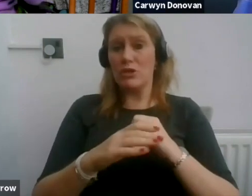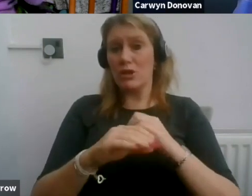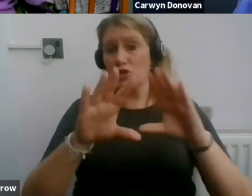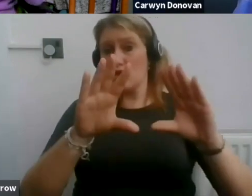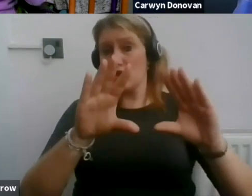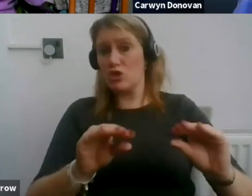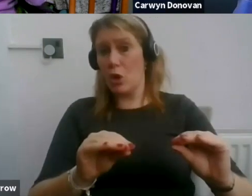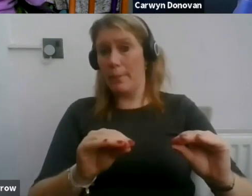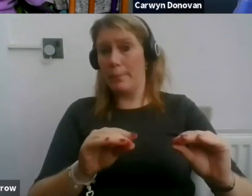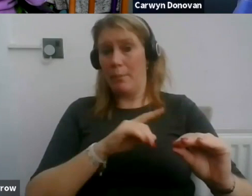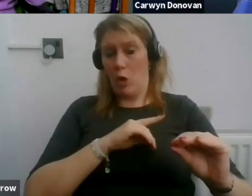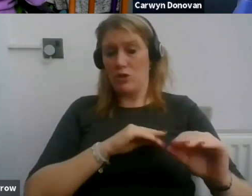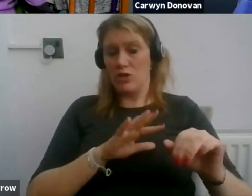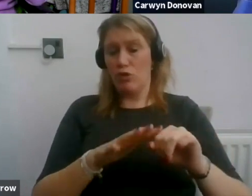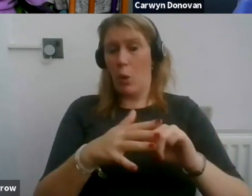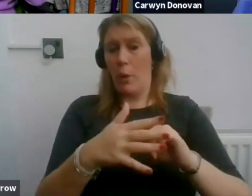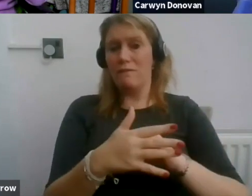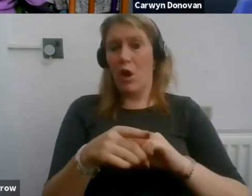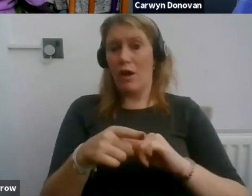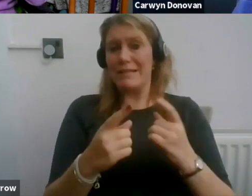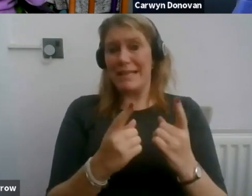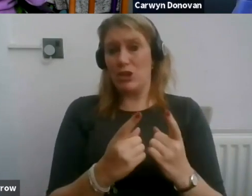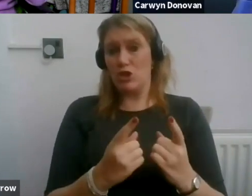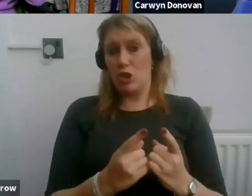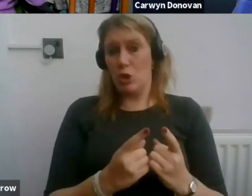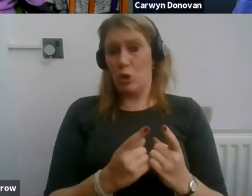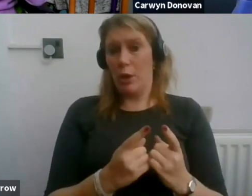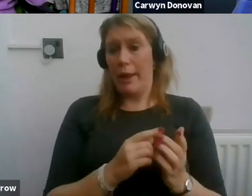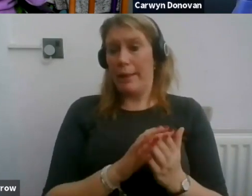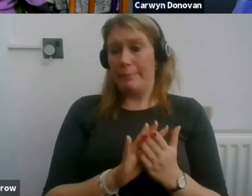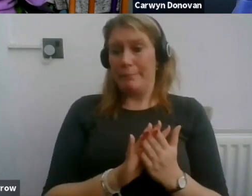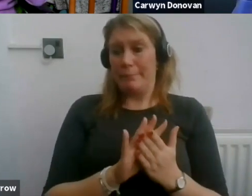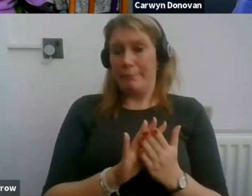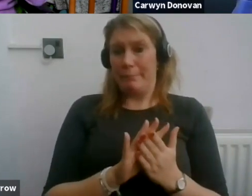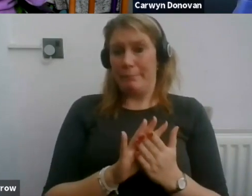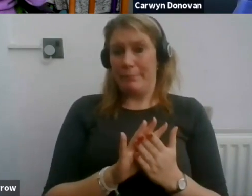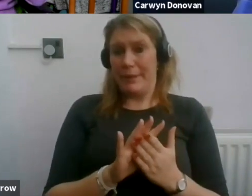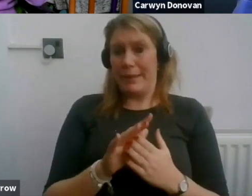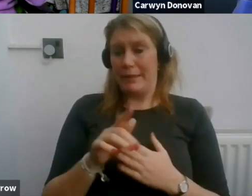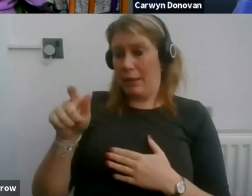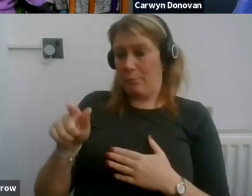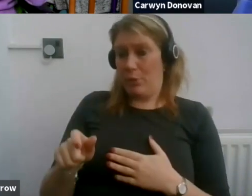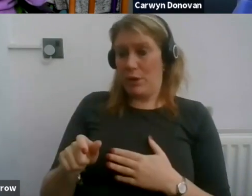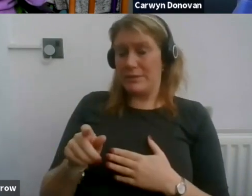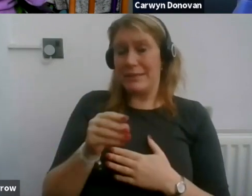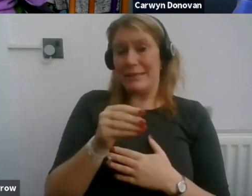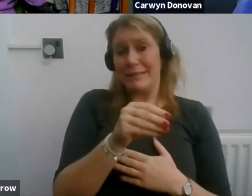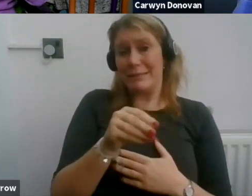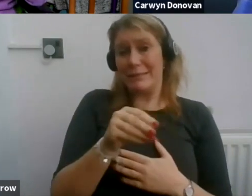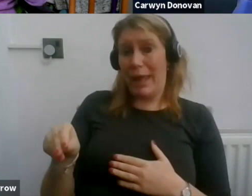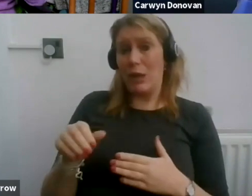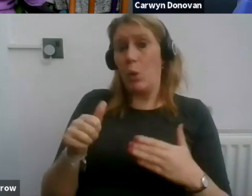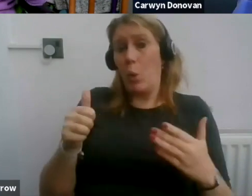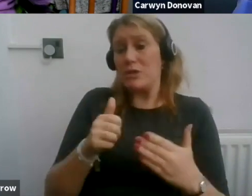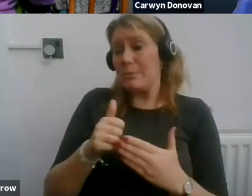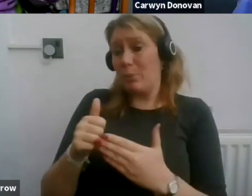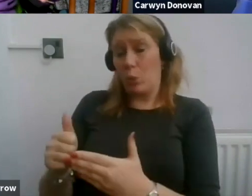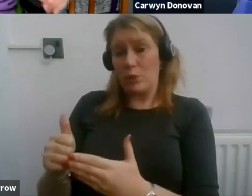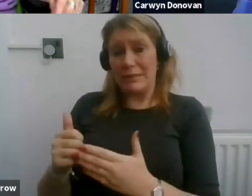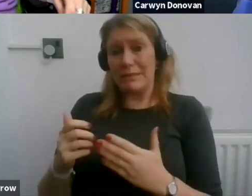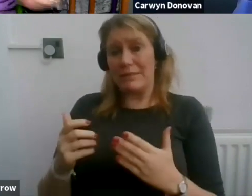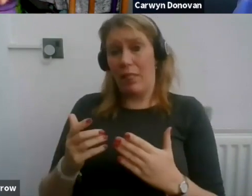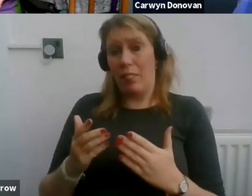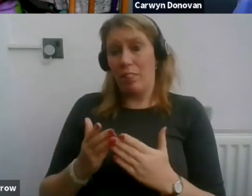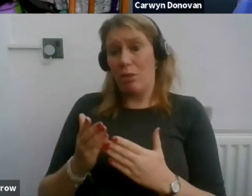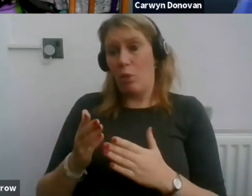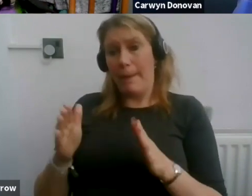due to a COVID issue, that they are recompensed and supported through that period and not